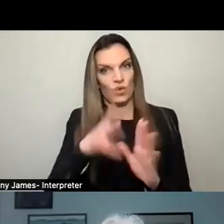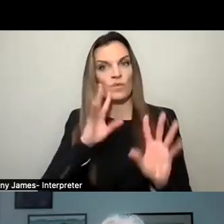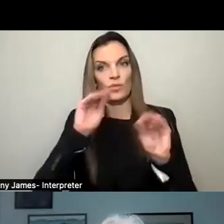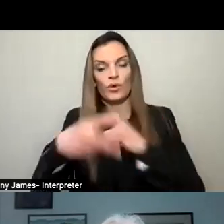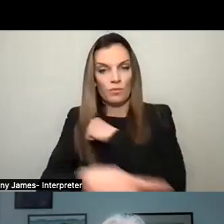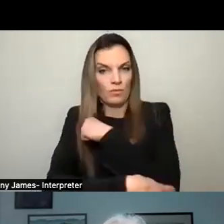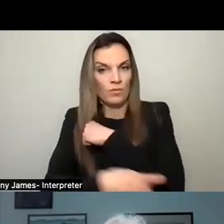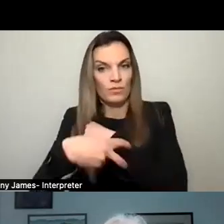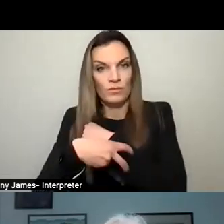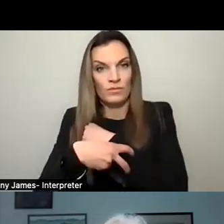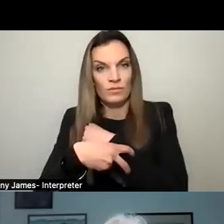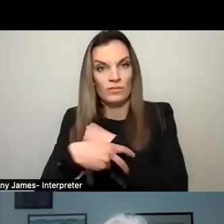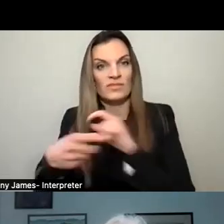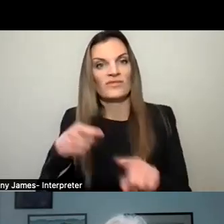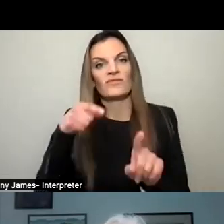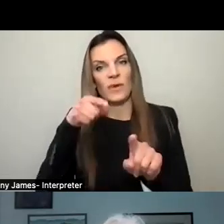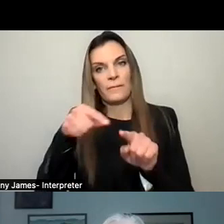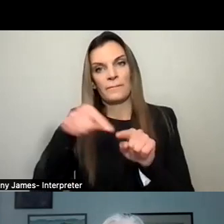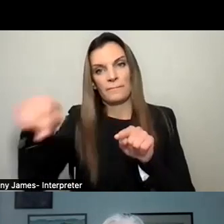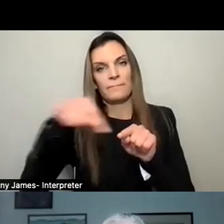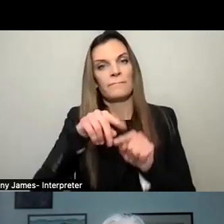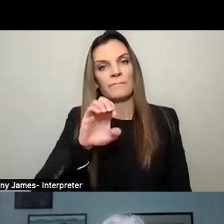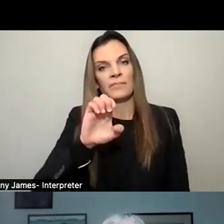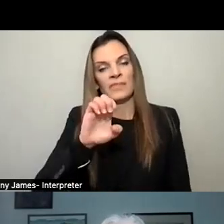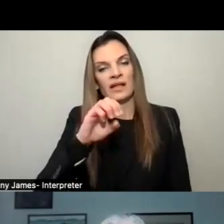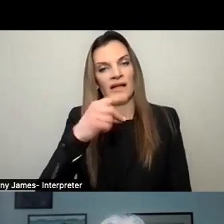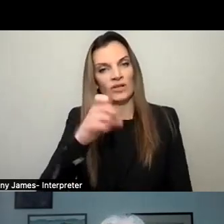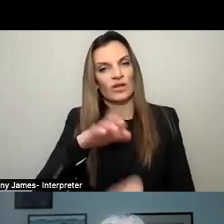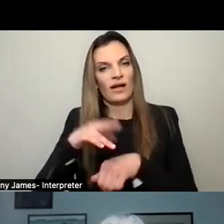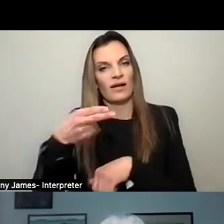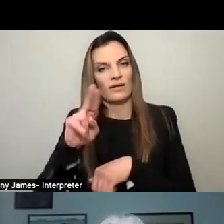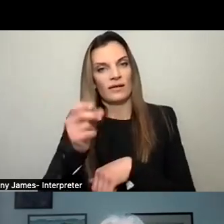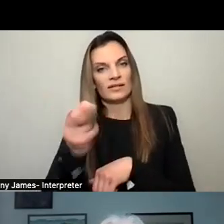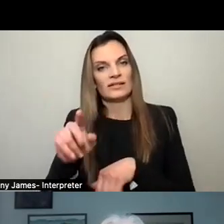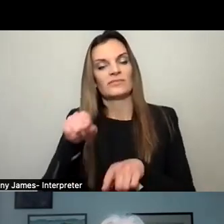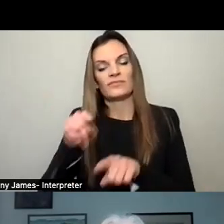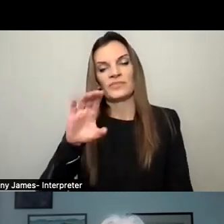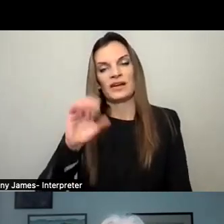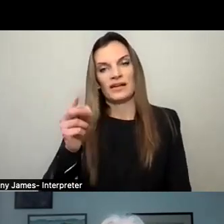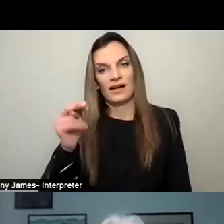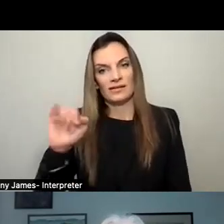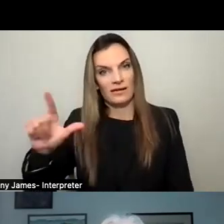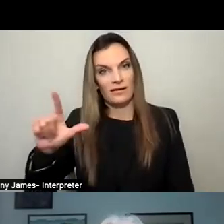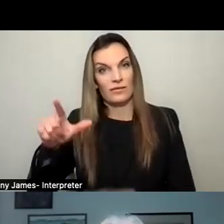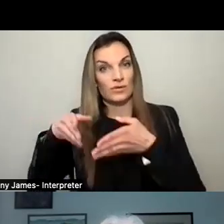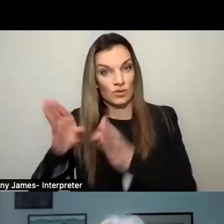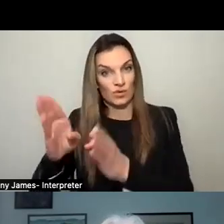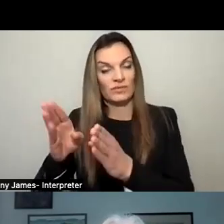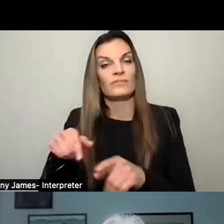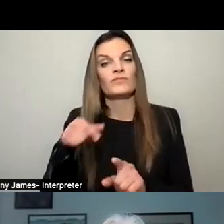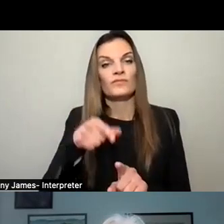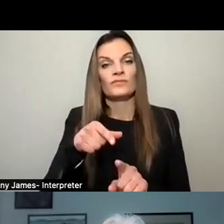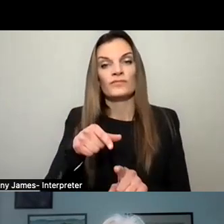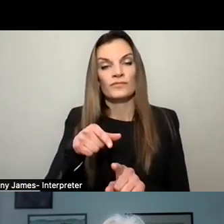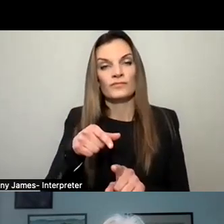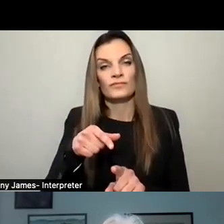out of Edge on Hudson. And that is an extension of Continental Street, as it comes down through the East Park, so I'm